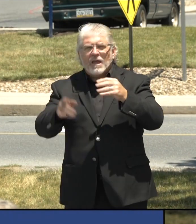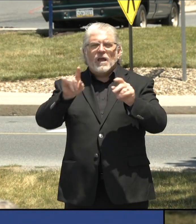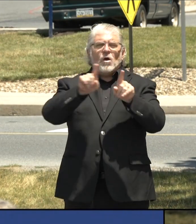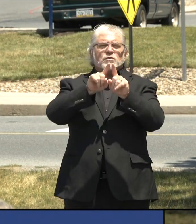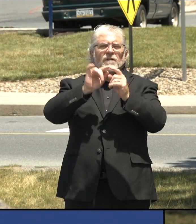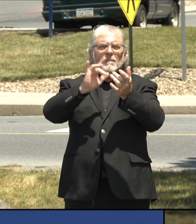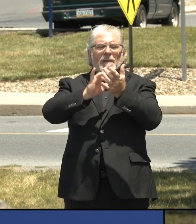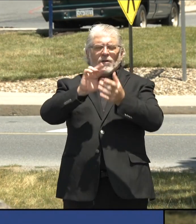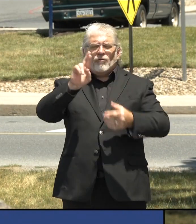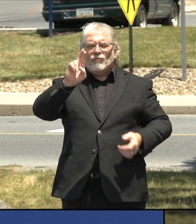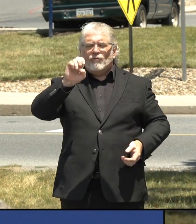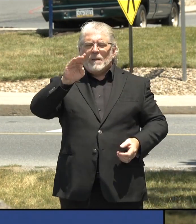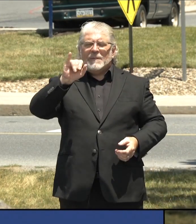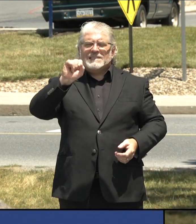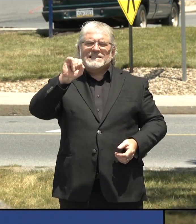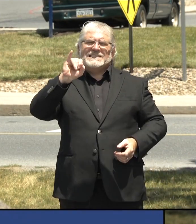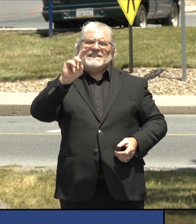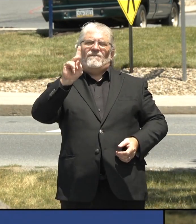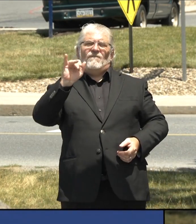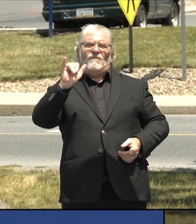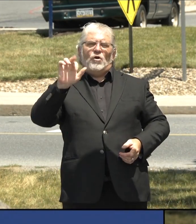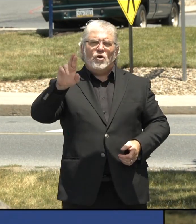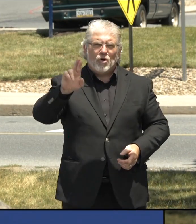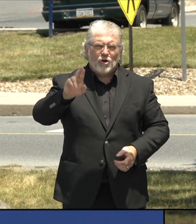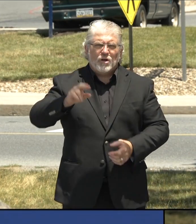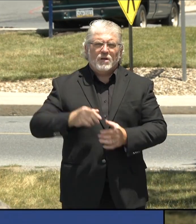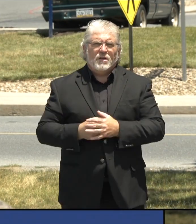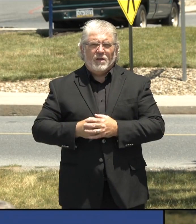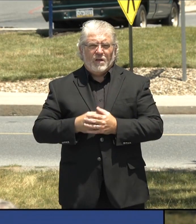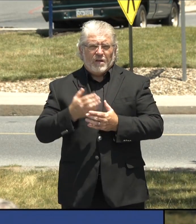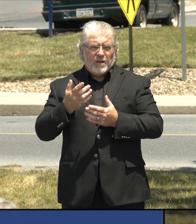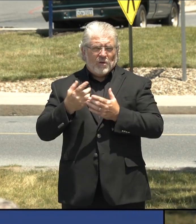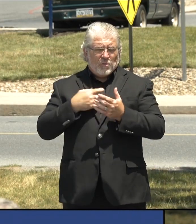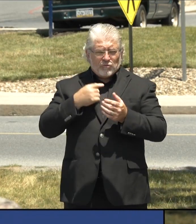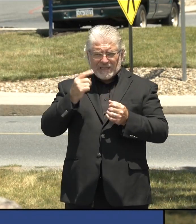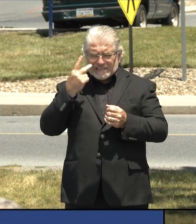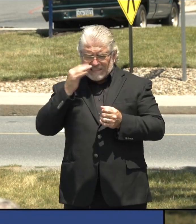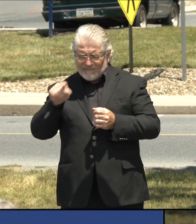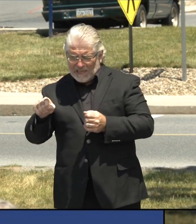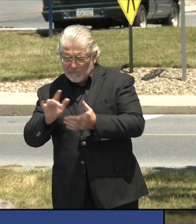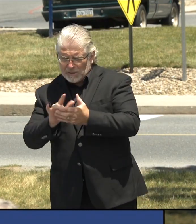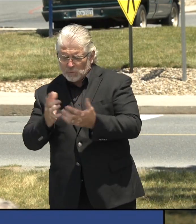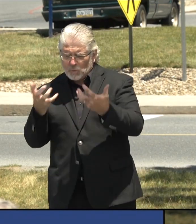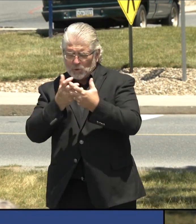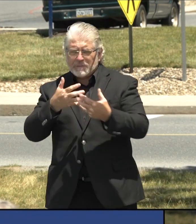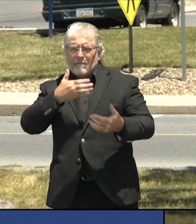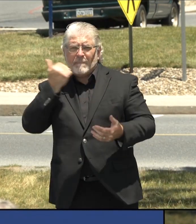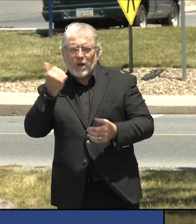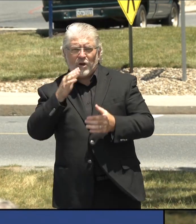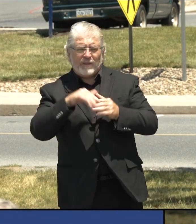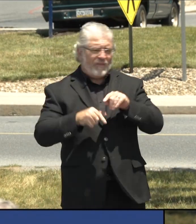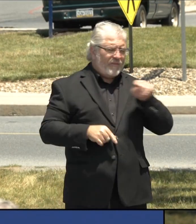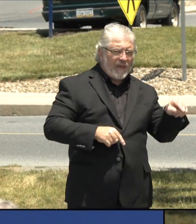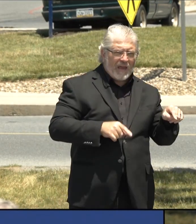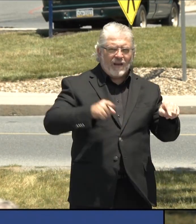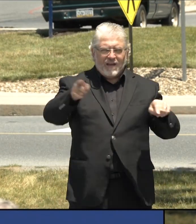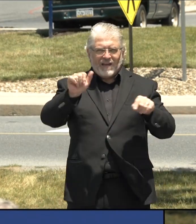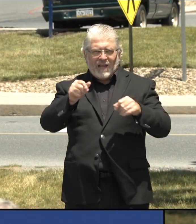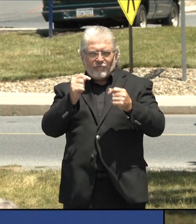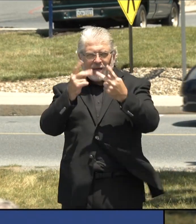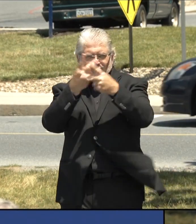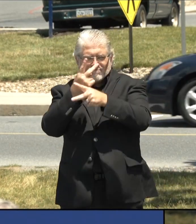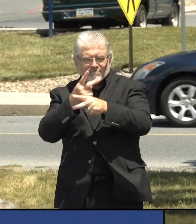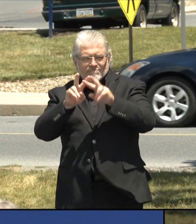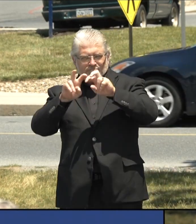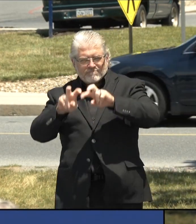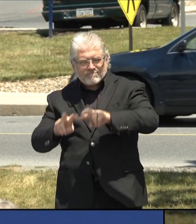shows early signs of performing better than others, patients are automatically enrolled more often into that treatment process. Physicians